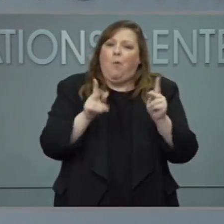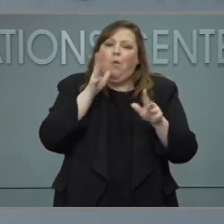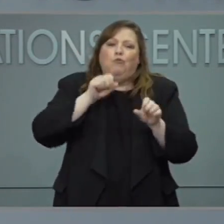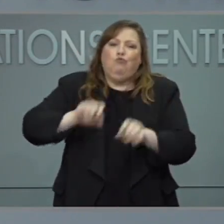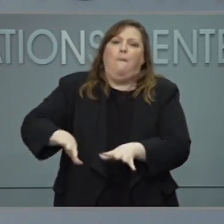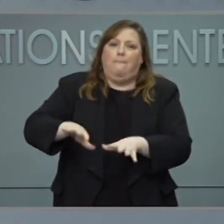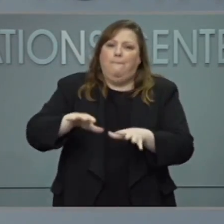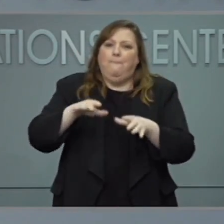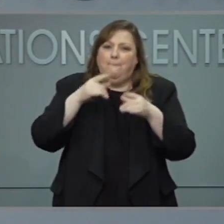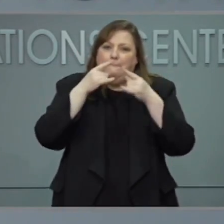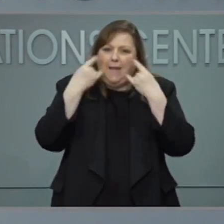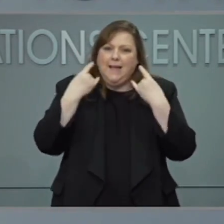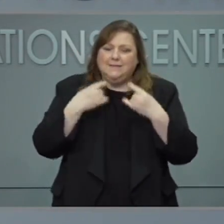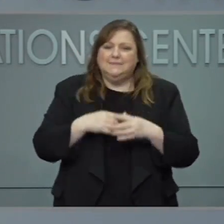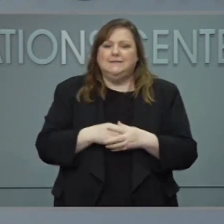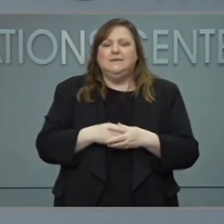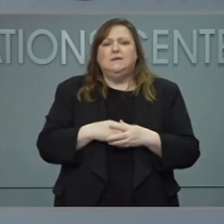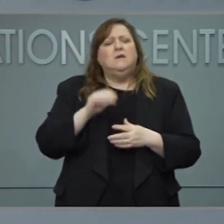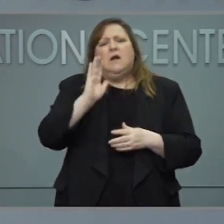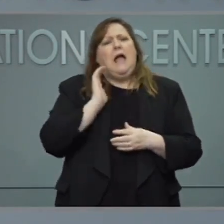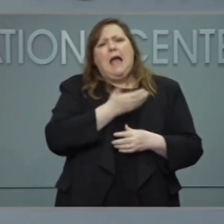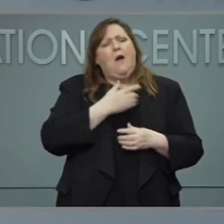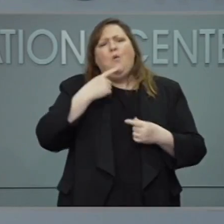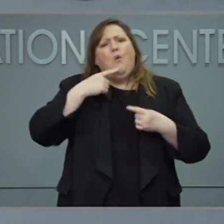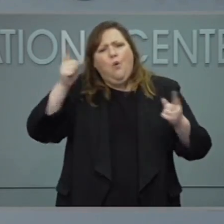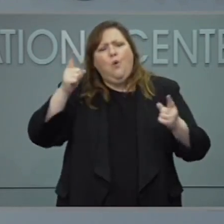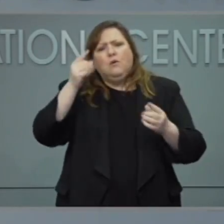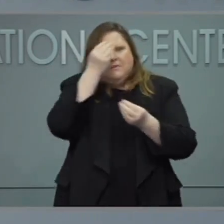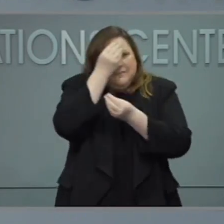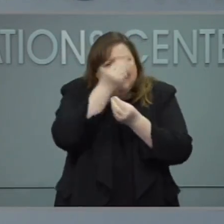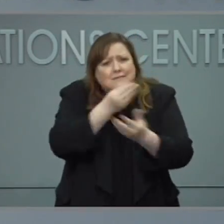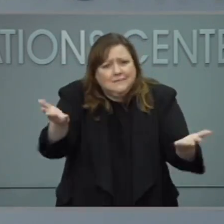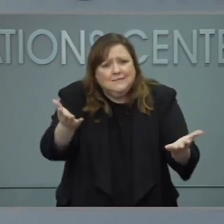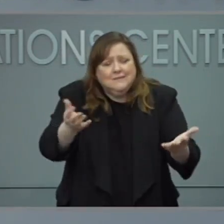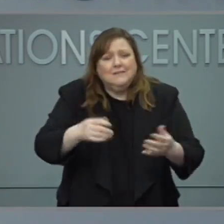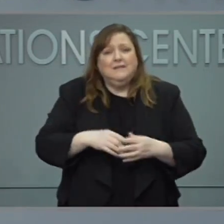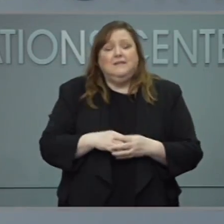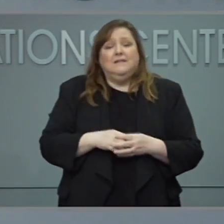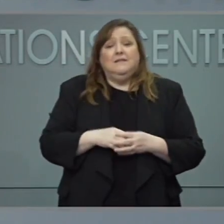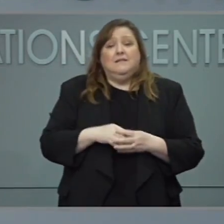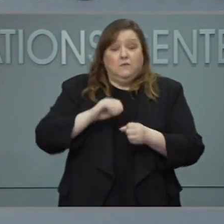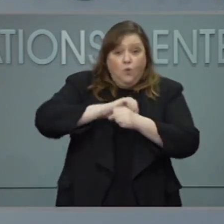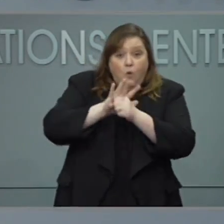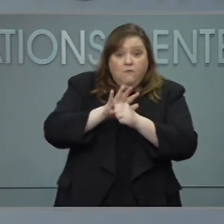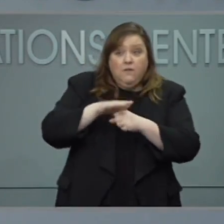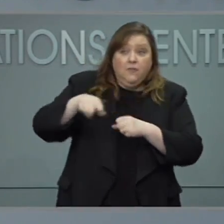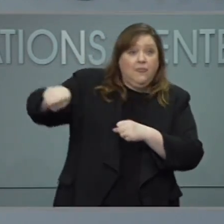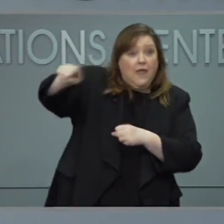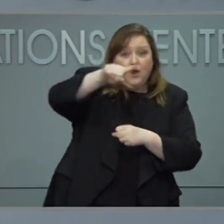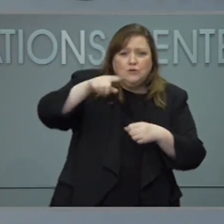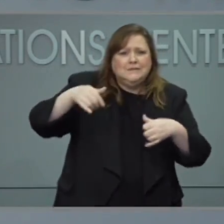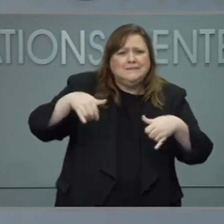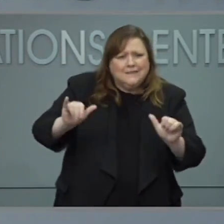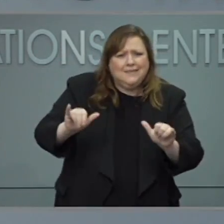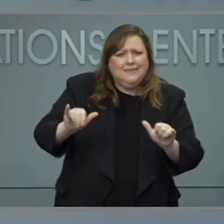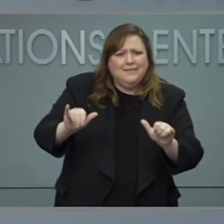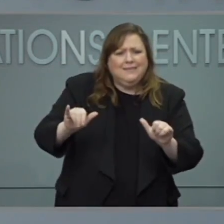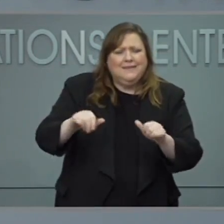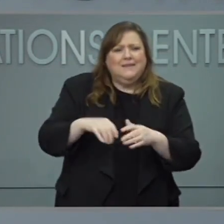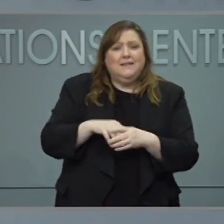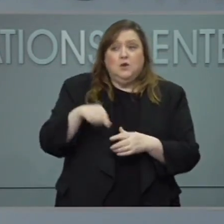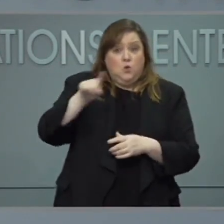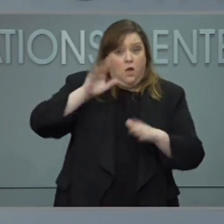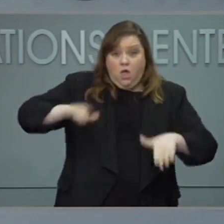people who are not vaccinated that the virus is still out there and these are the people who can transmit that virus